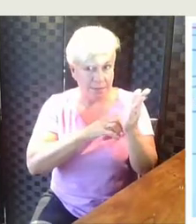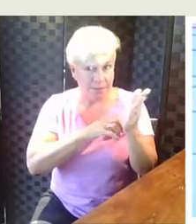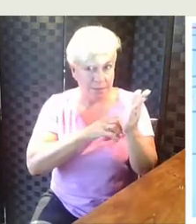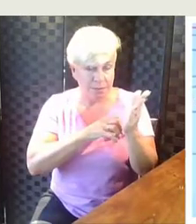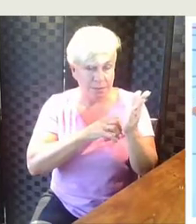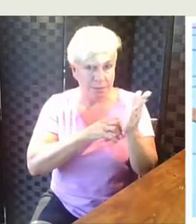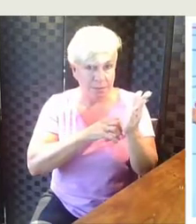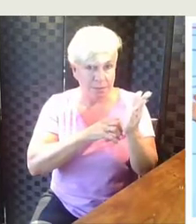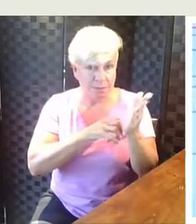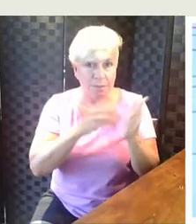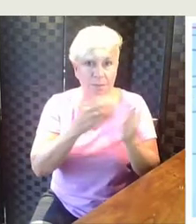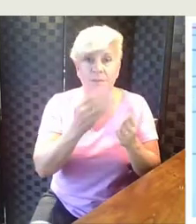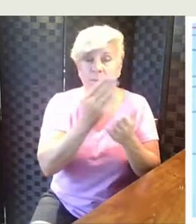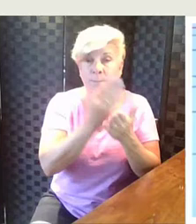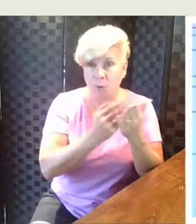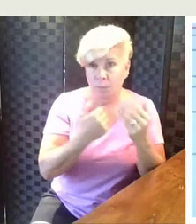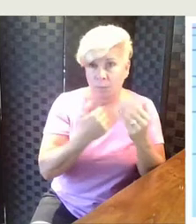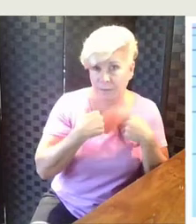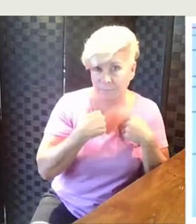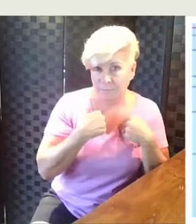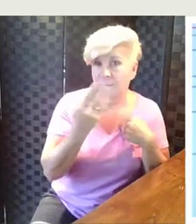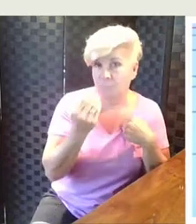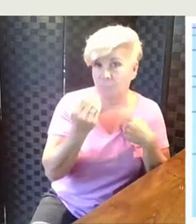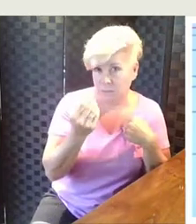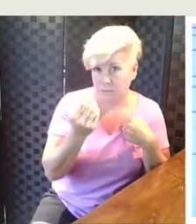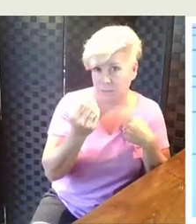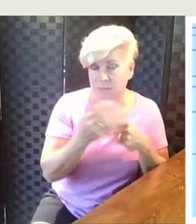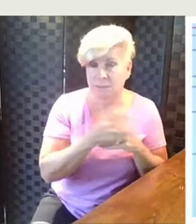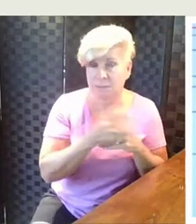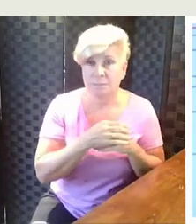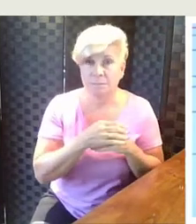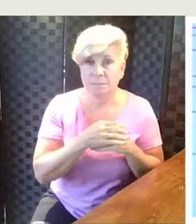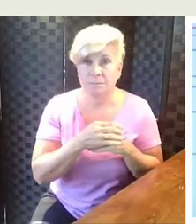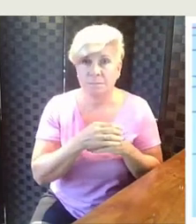the part, which is fourteen,